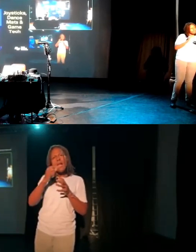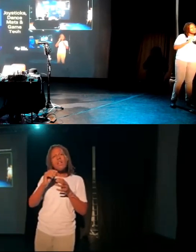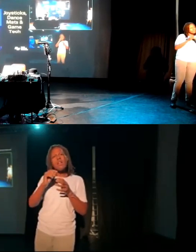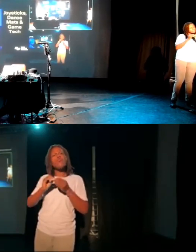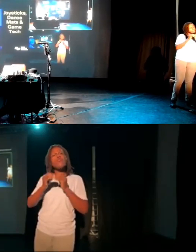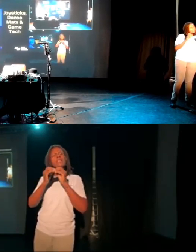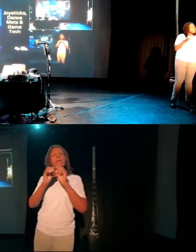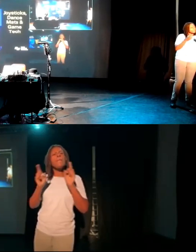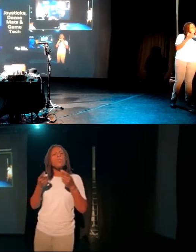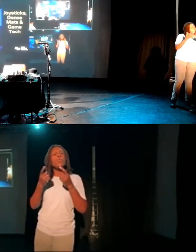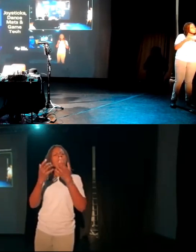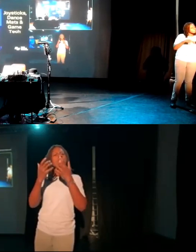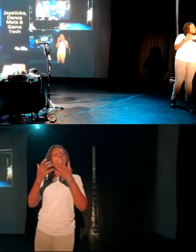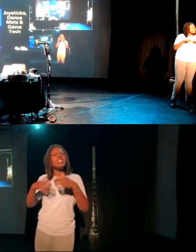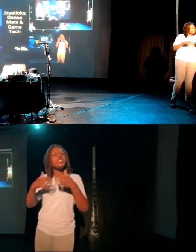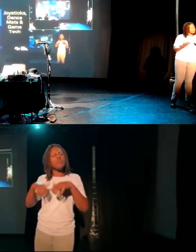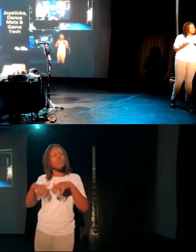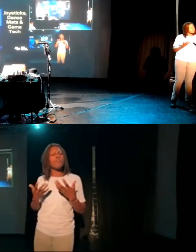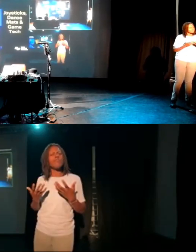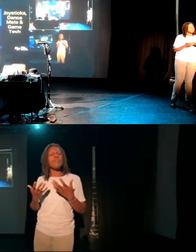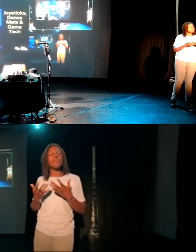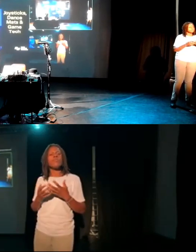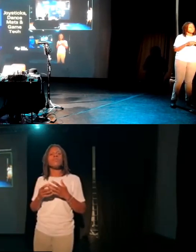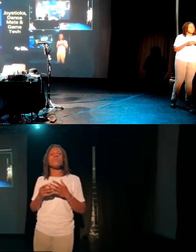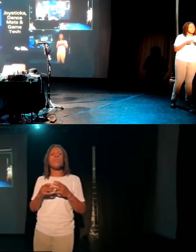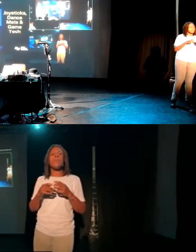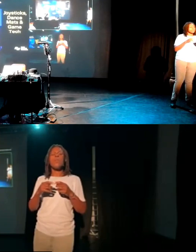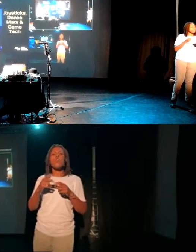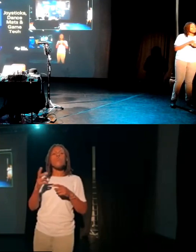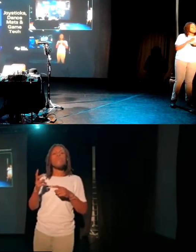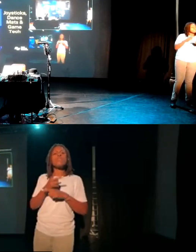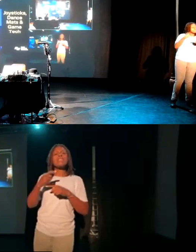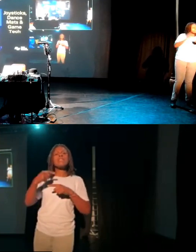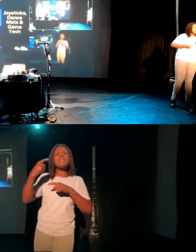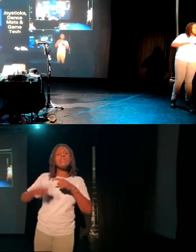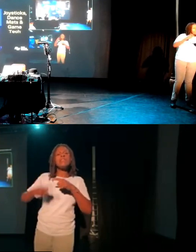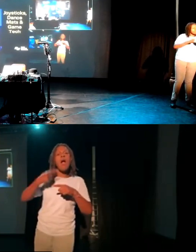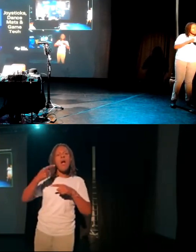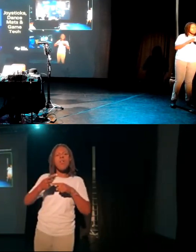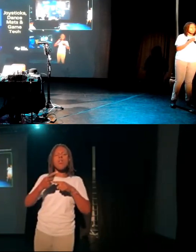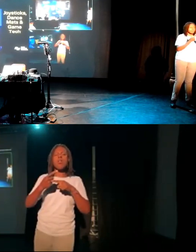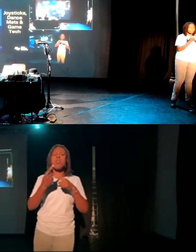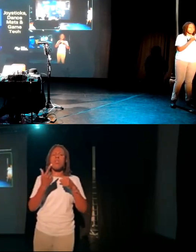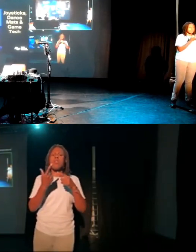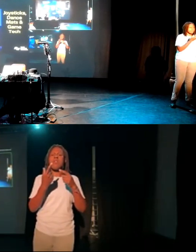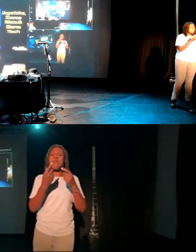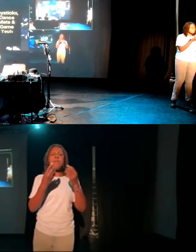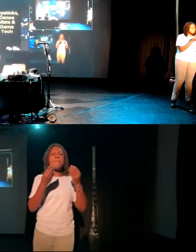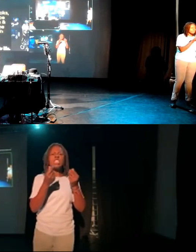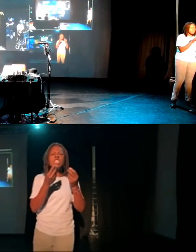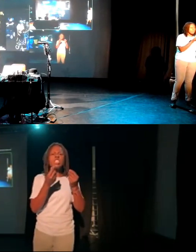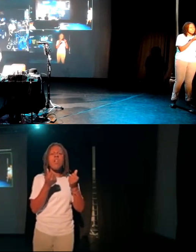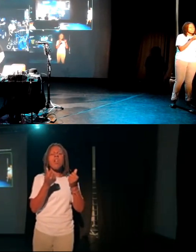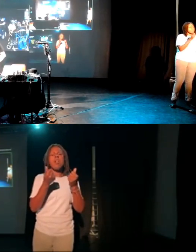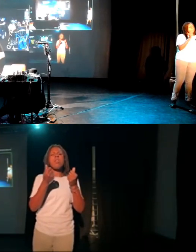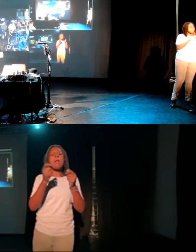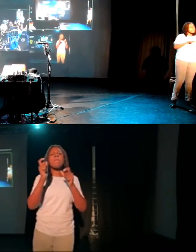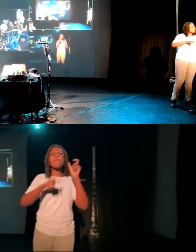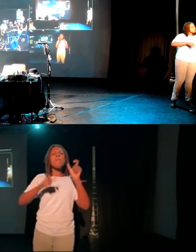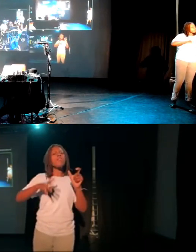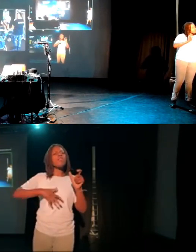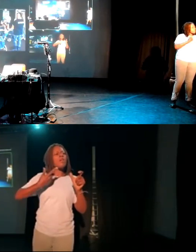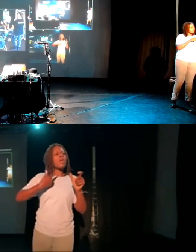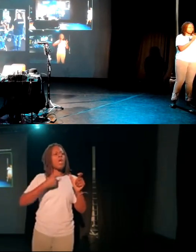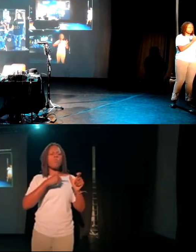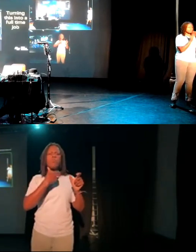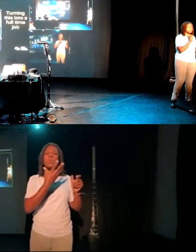recycled tech using things that are pretty much abandoned by other people is something that I'm really keen on doing. And then